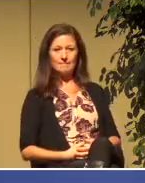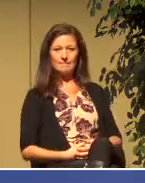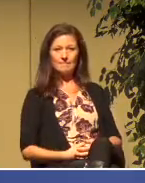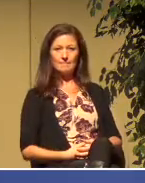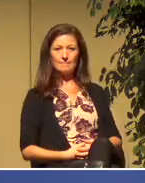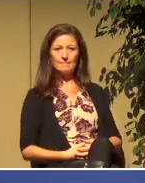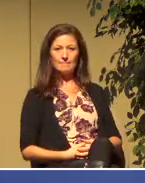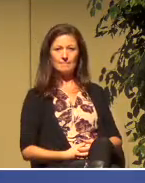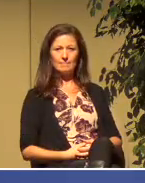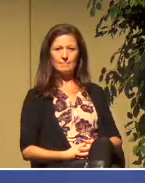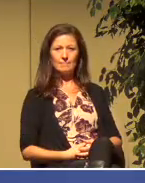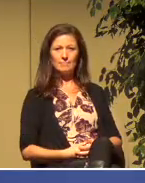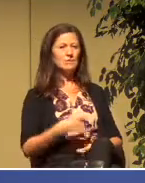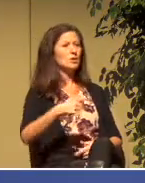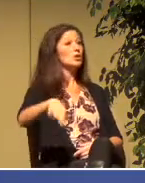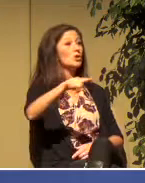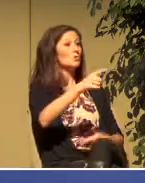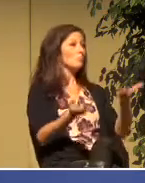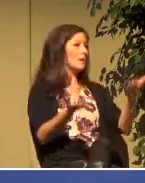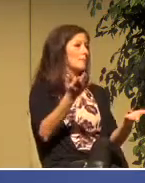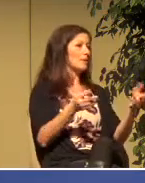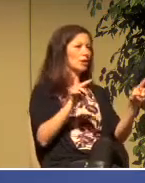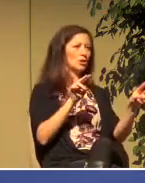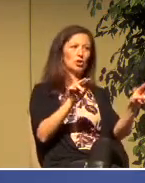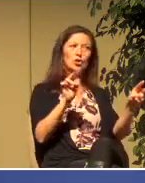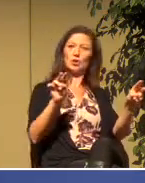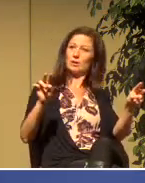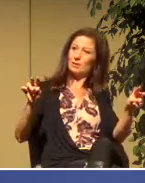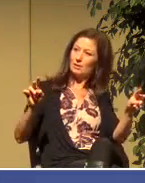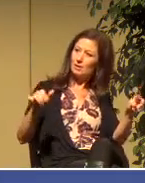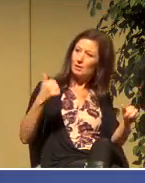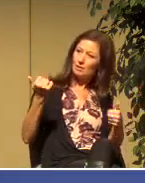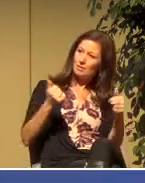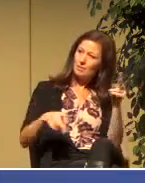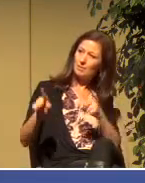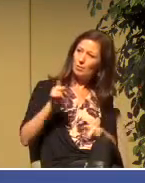Have you ever looked at someone in church and wondered if they belonged?